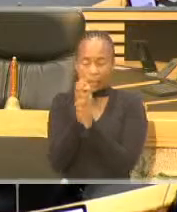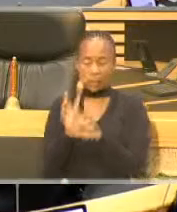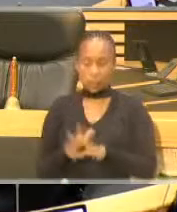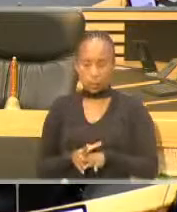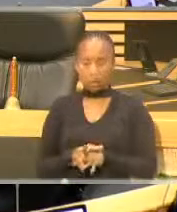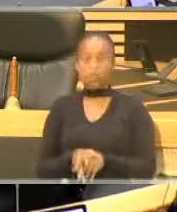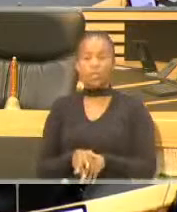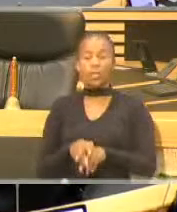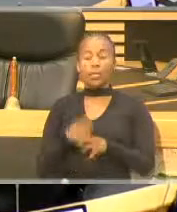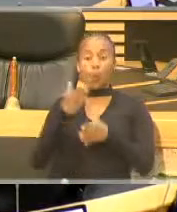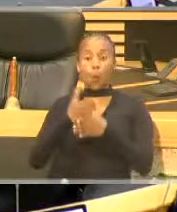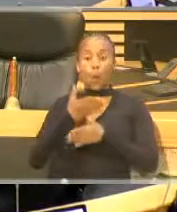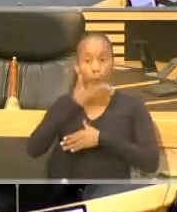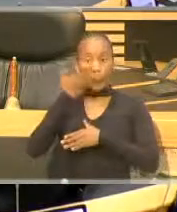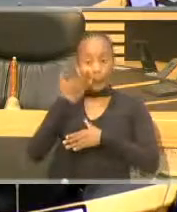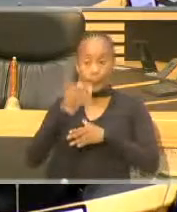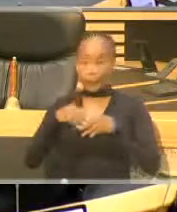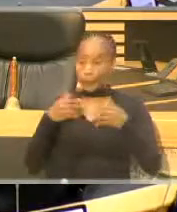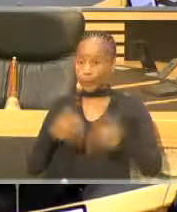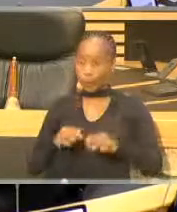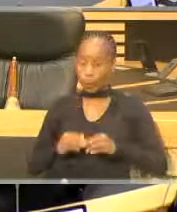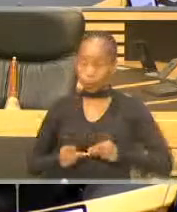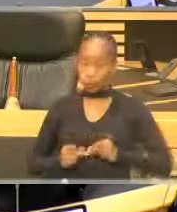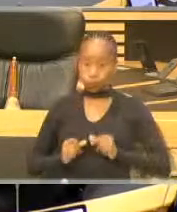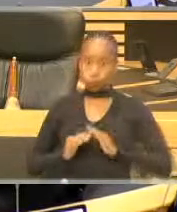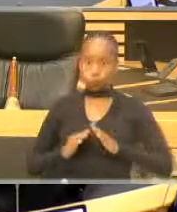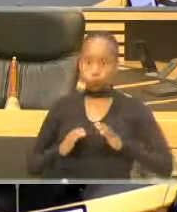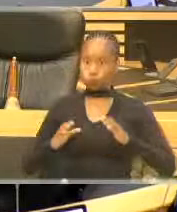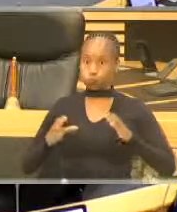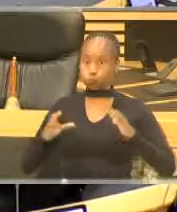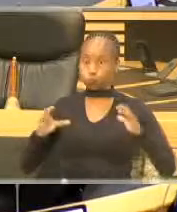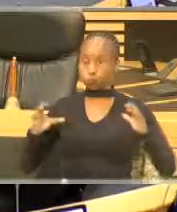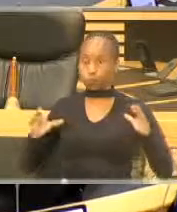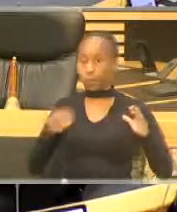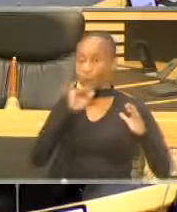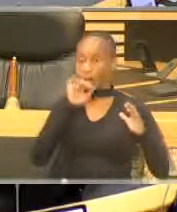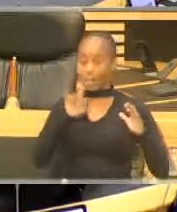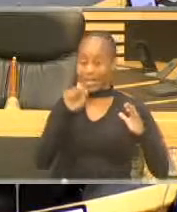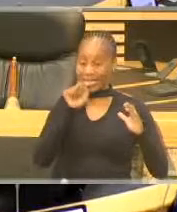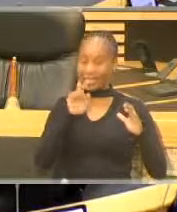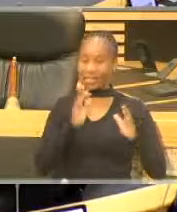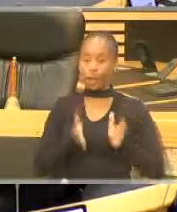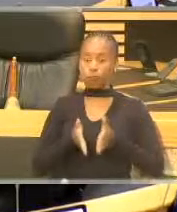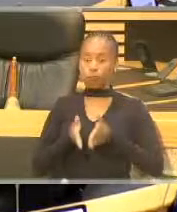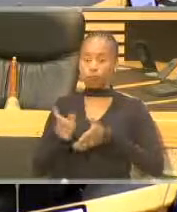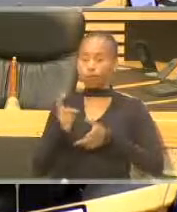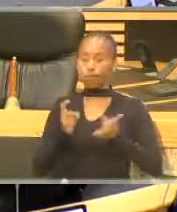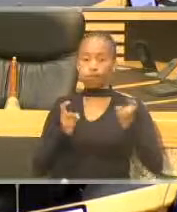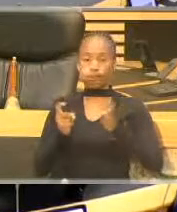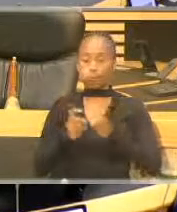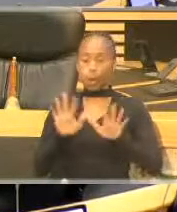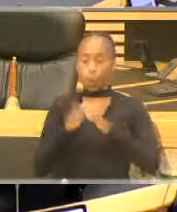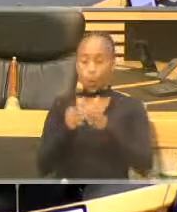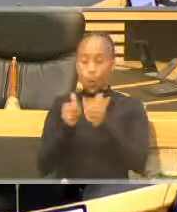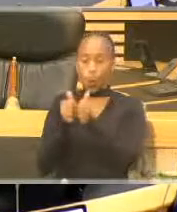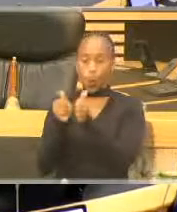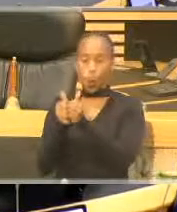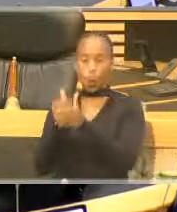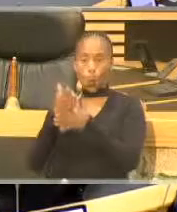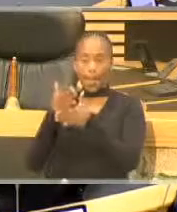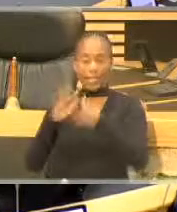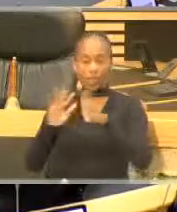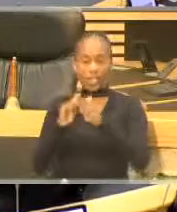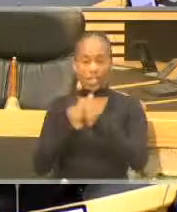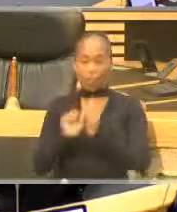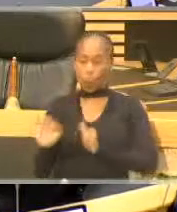unemployment is increasing. This therefore calls for collaborative efforts between this government and all economic role